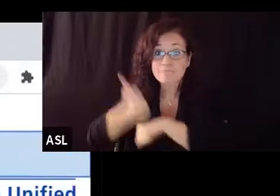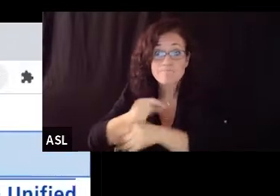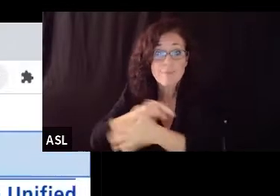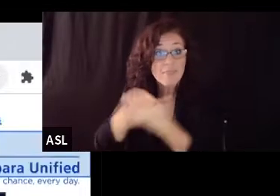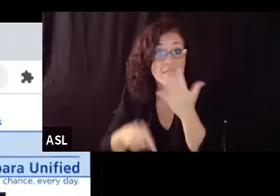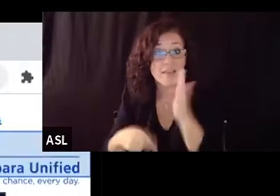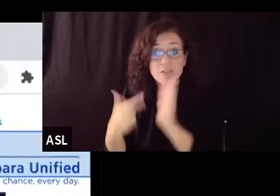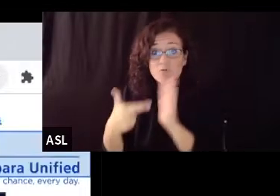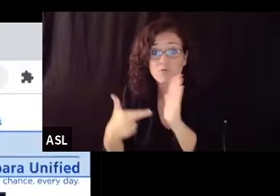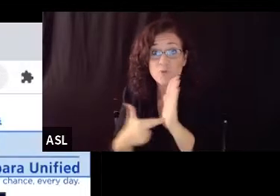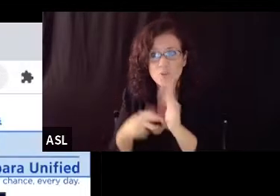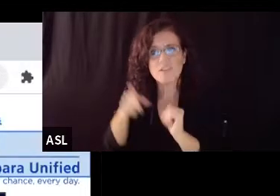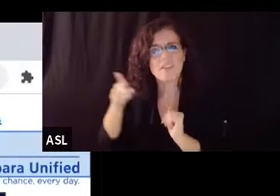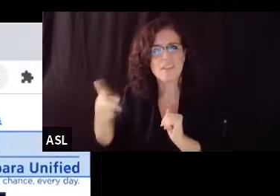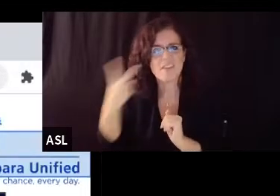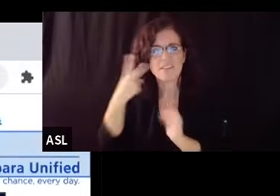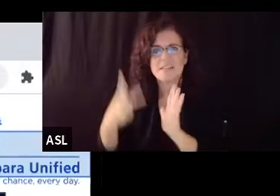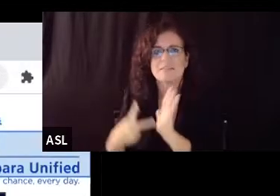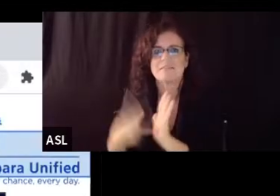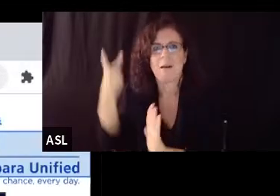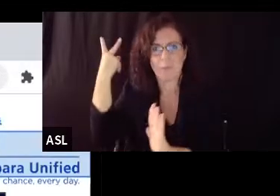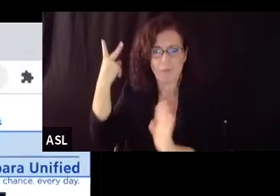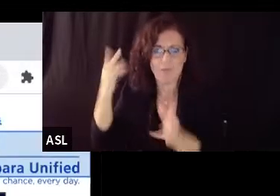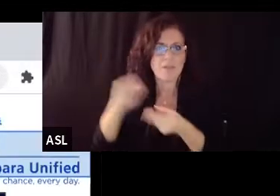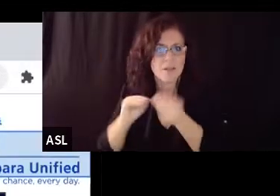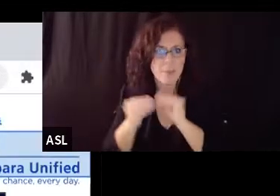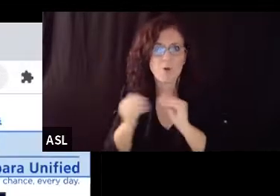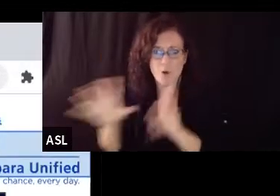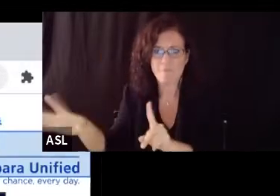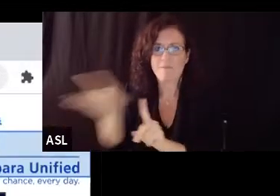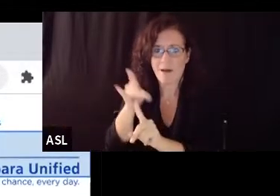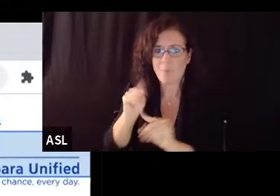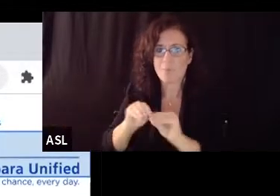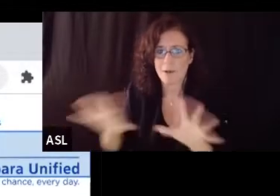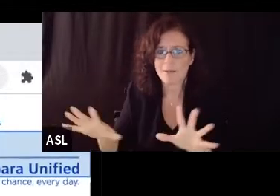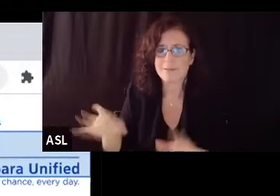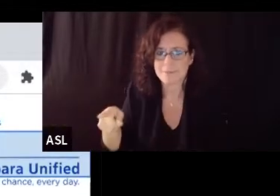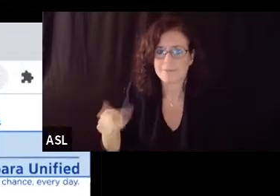more outbreaks than the schools that do next slide thank you